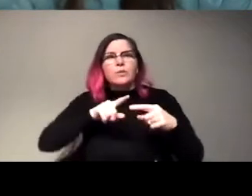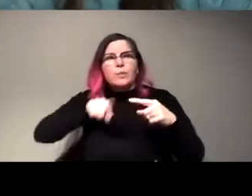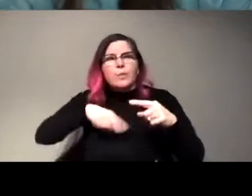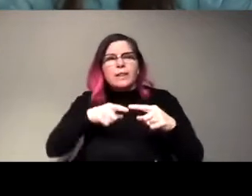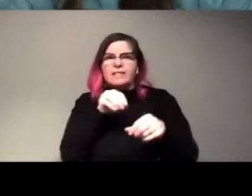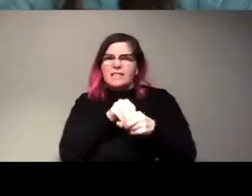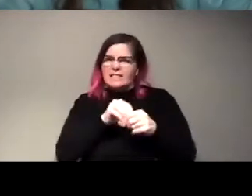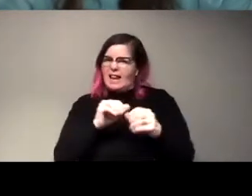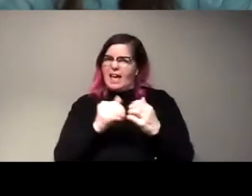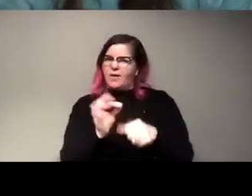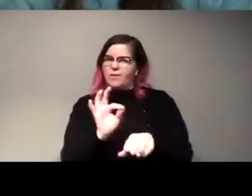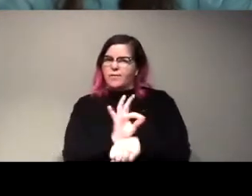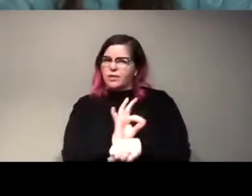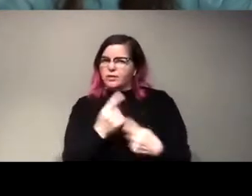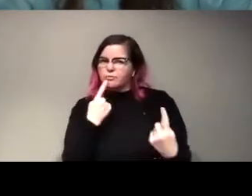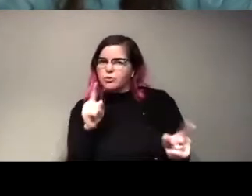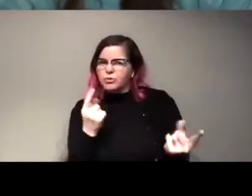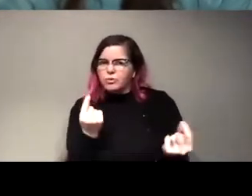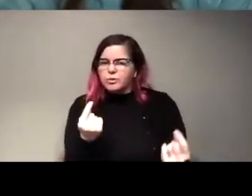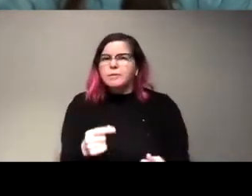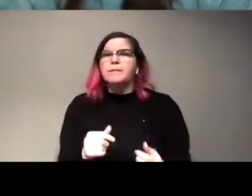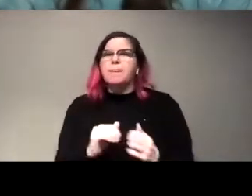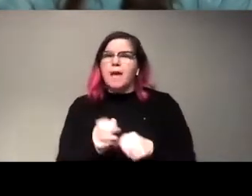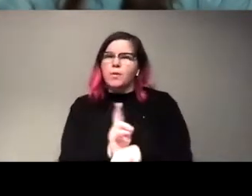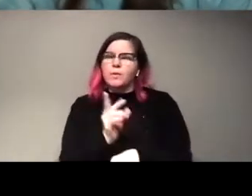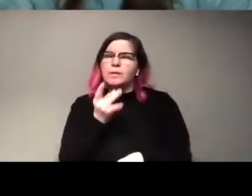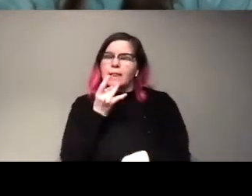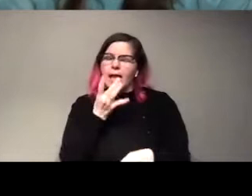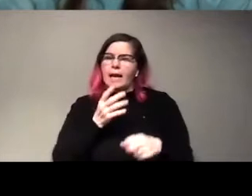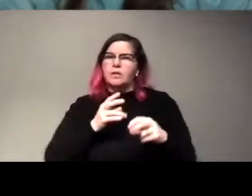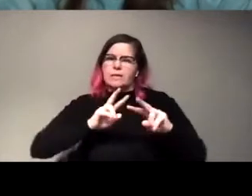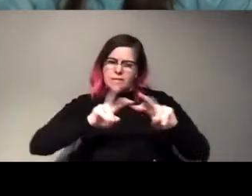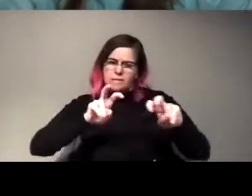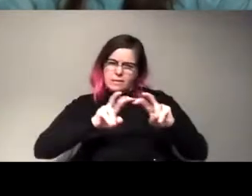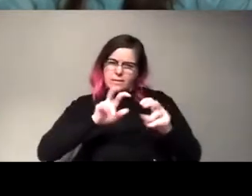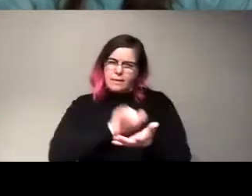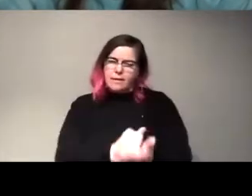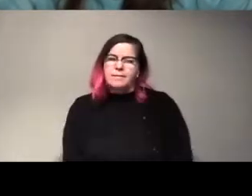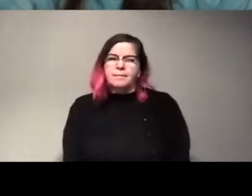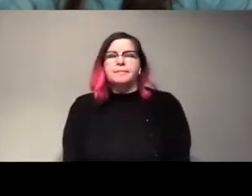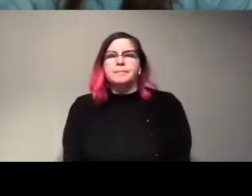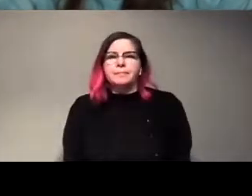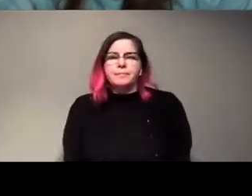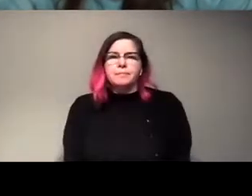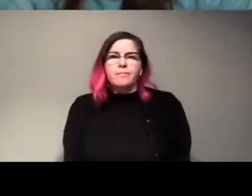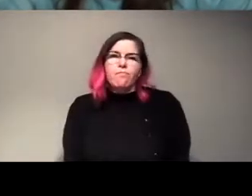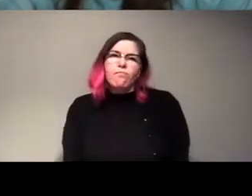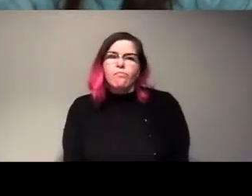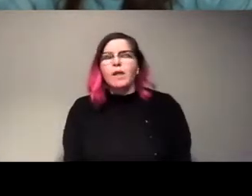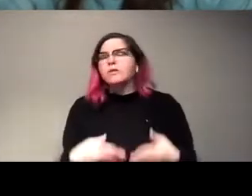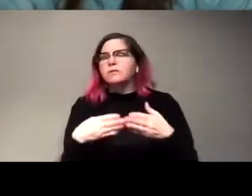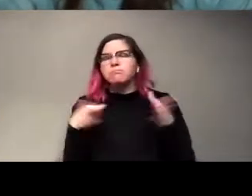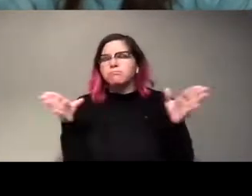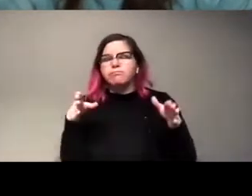the enzymes itself and how can we use light to unravel that? Um, and so that's kind of just an overview, like